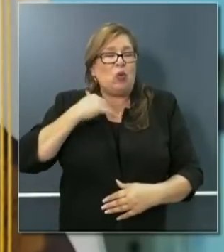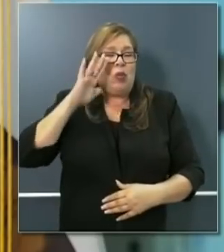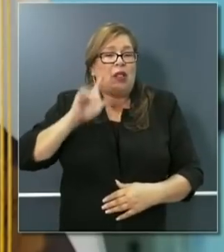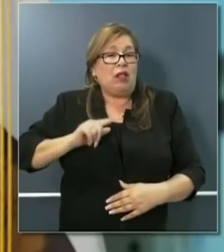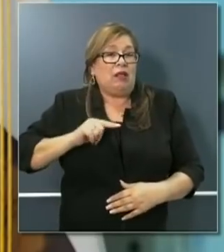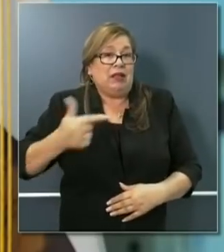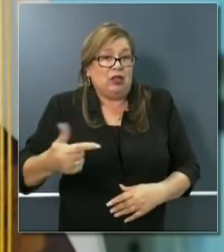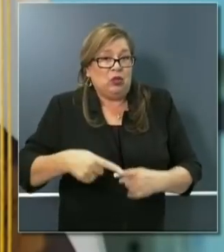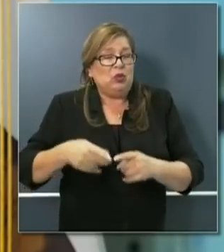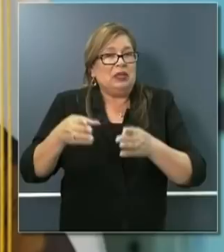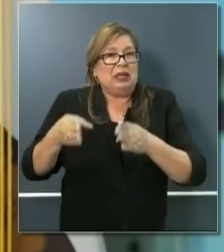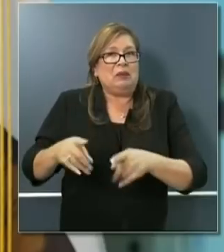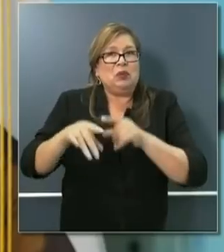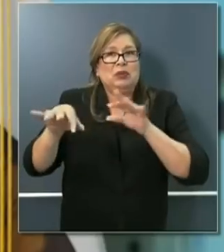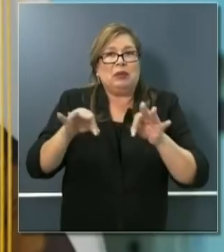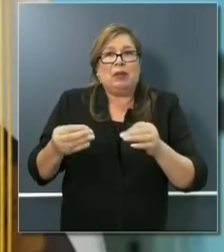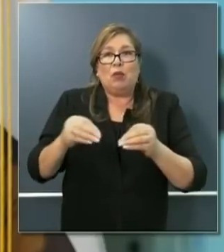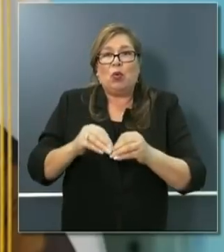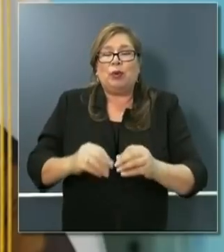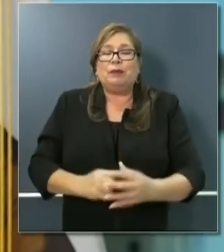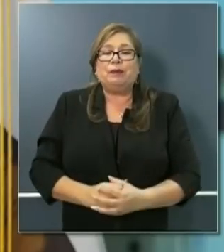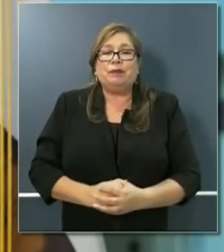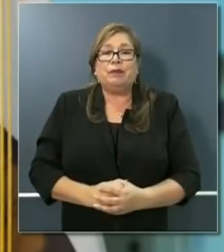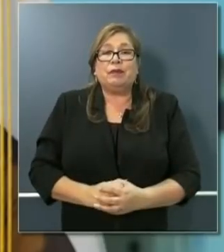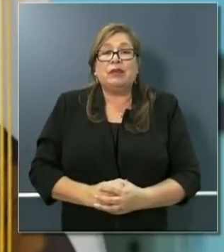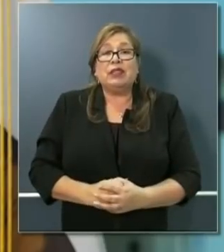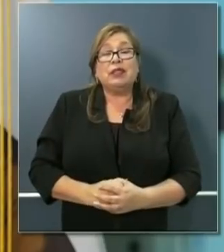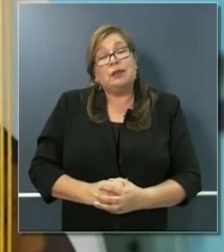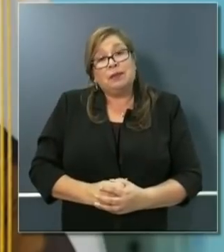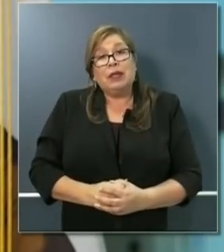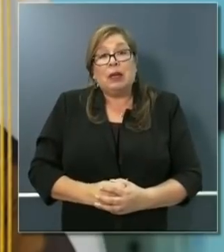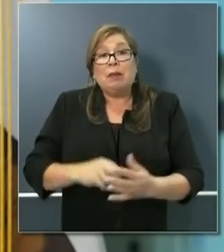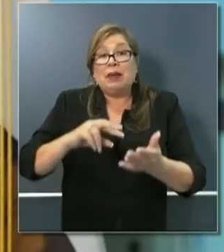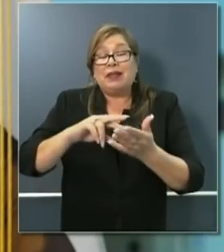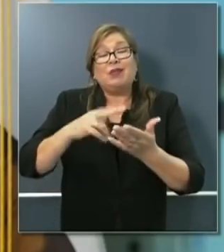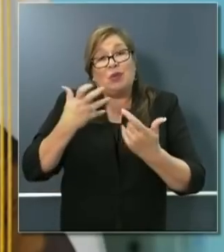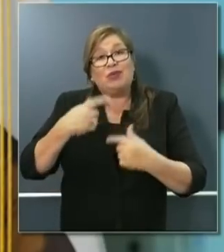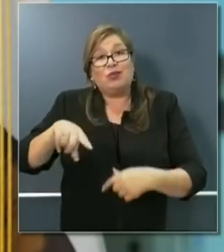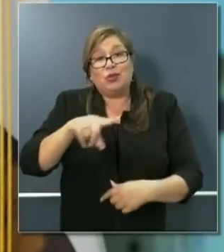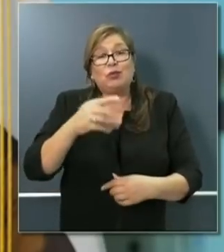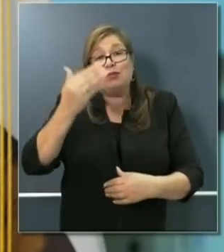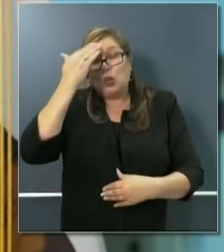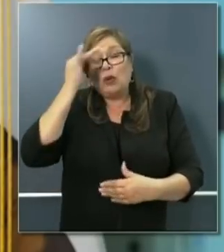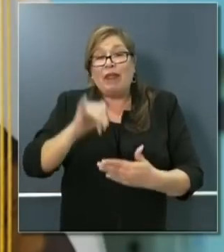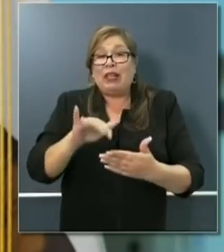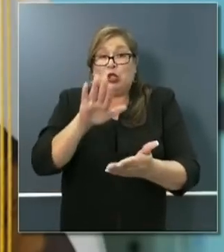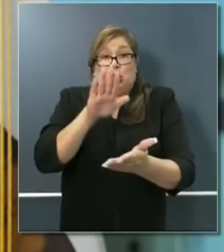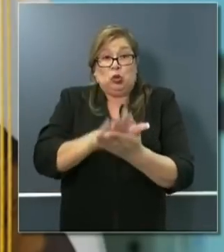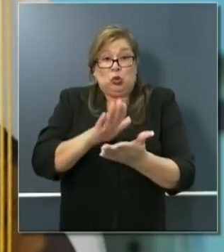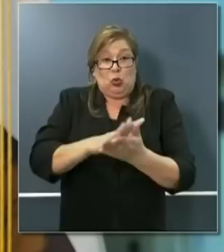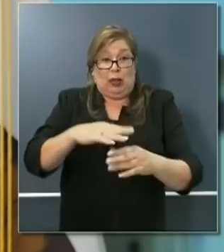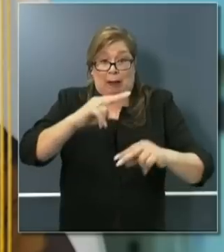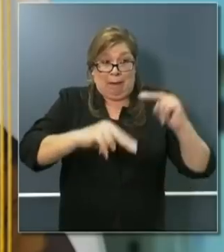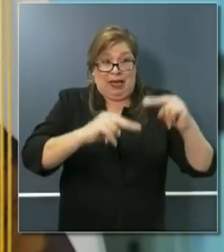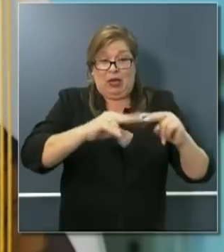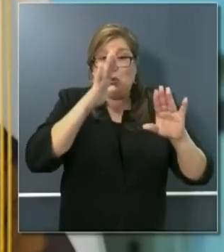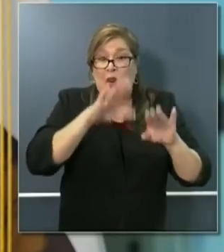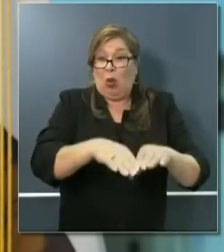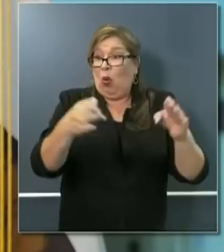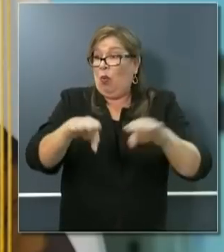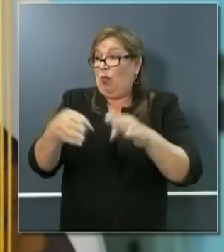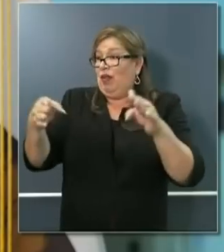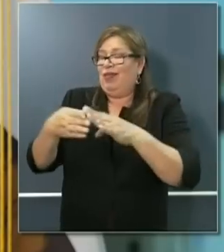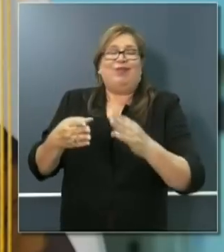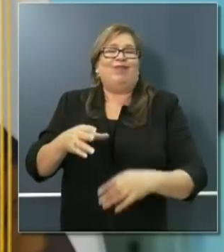to him. But with the expectation now that the schools will not reopen but classes are in, we also